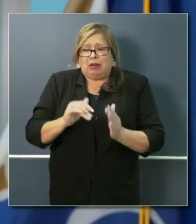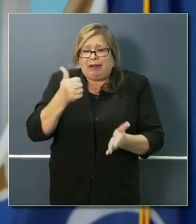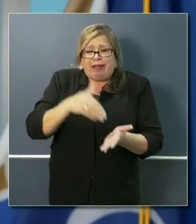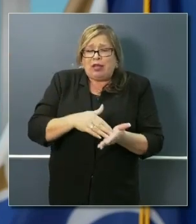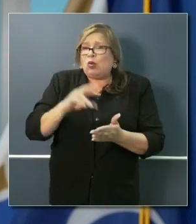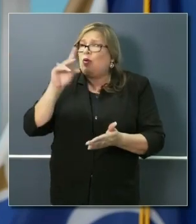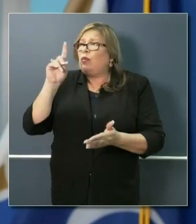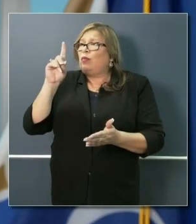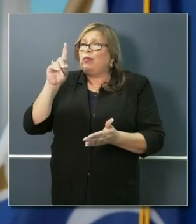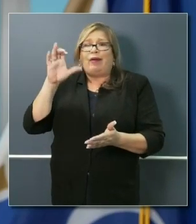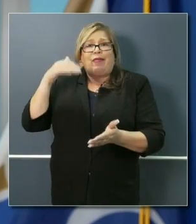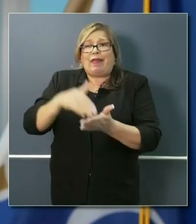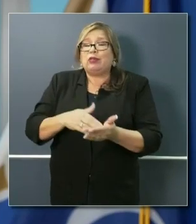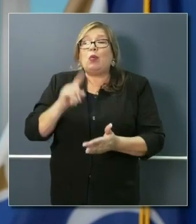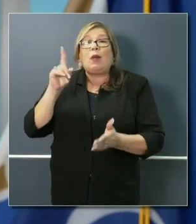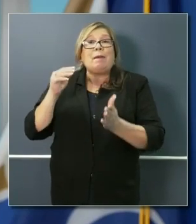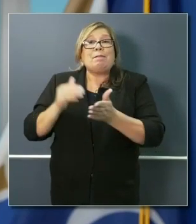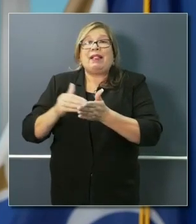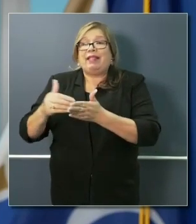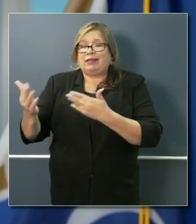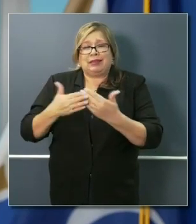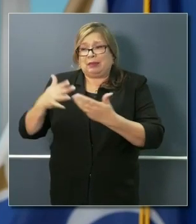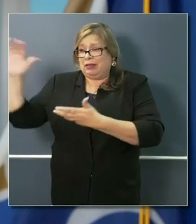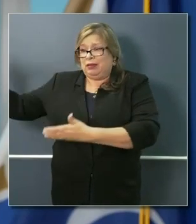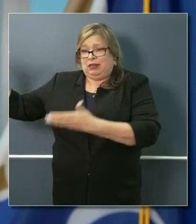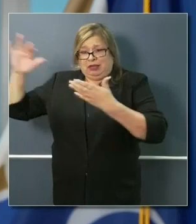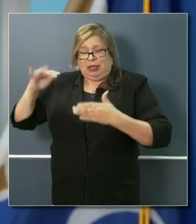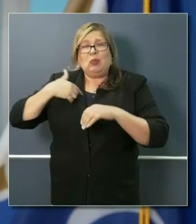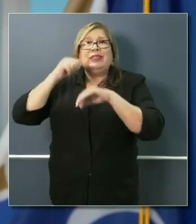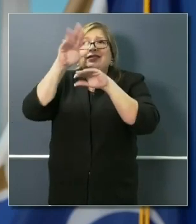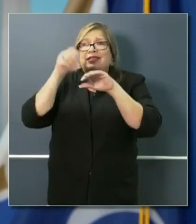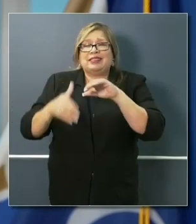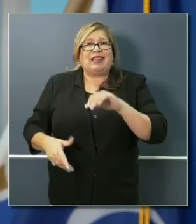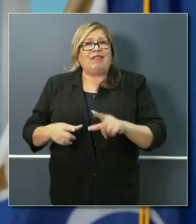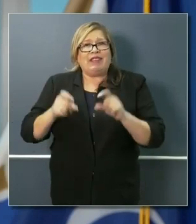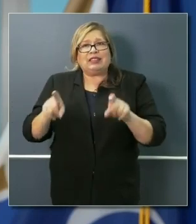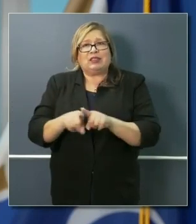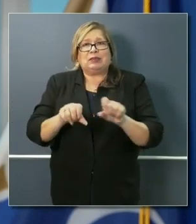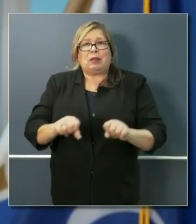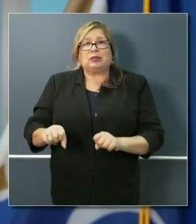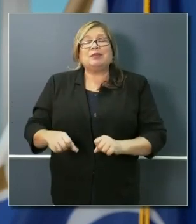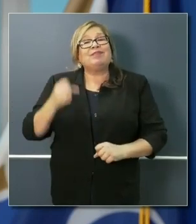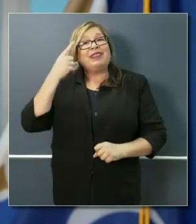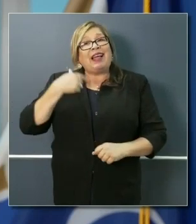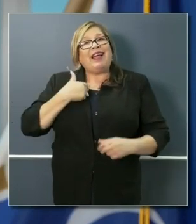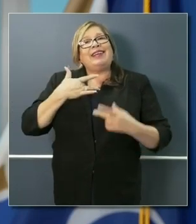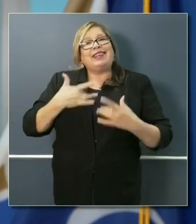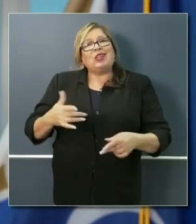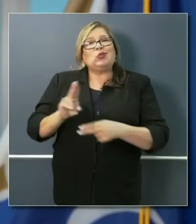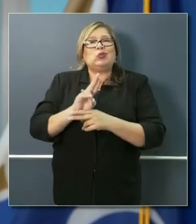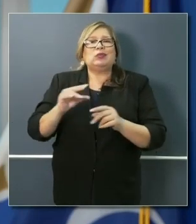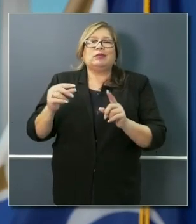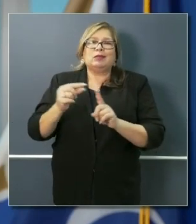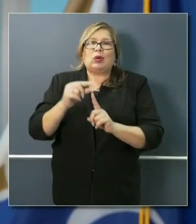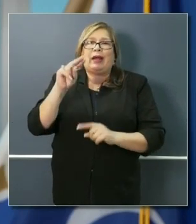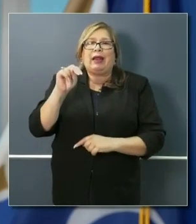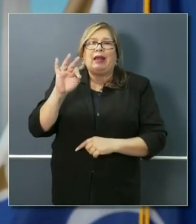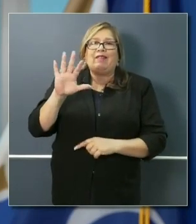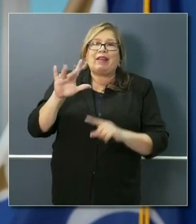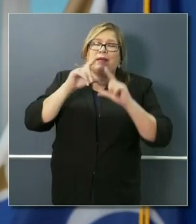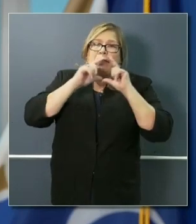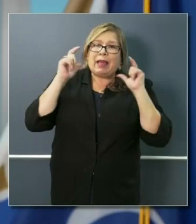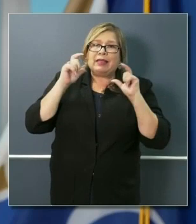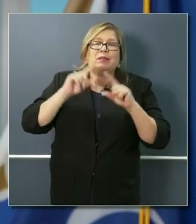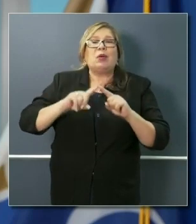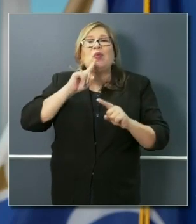,000, a million, we do our best to get it out as quickly as possible. I use the N95s as a proxy. Again, we can go through